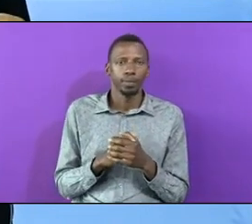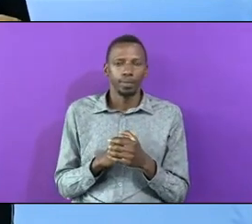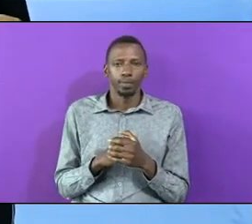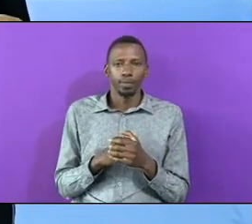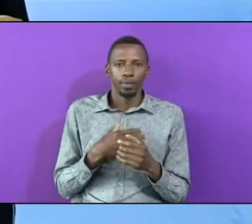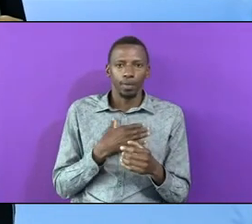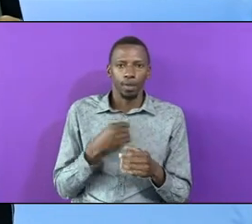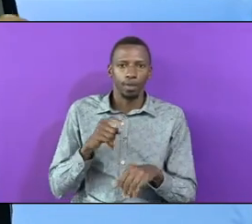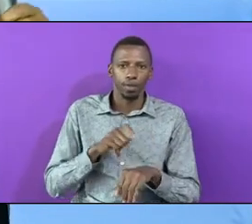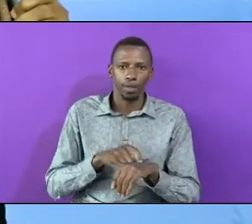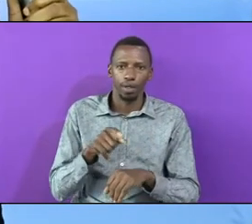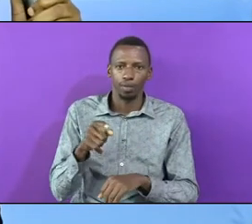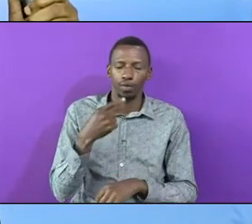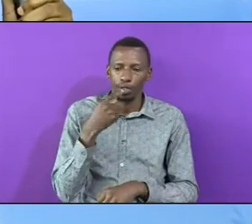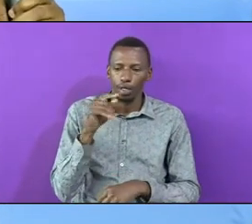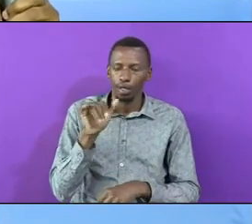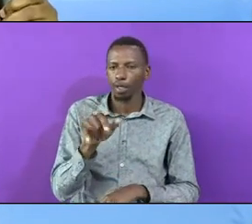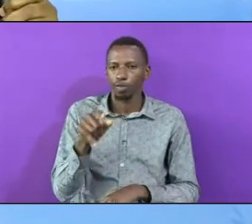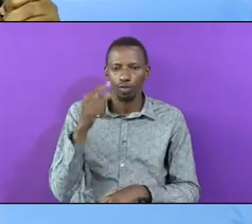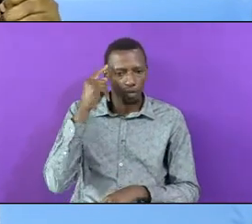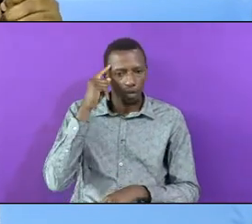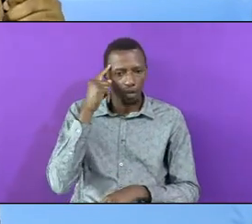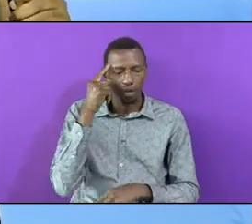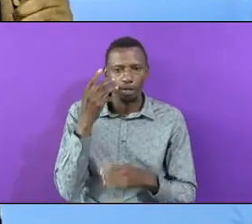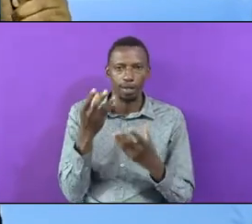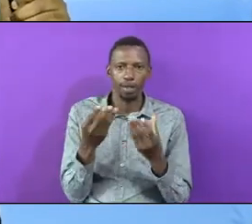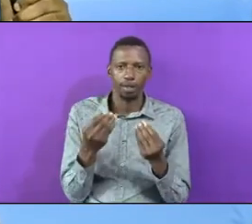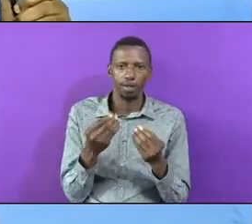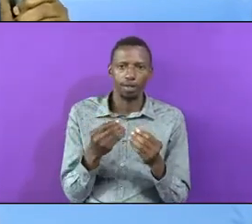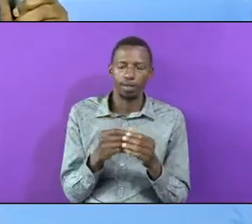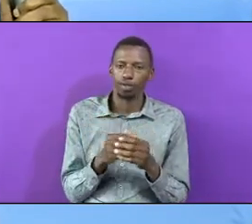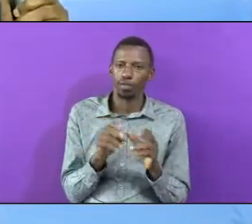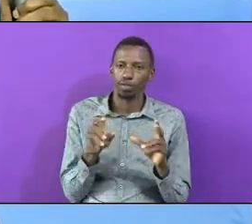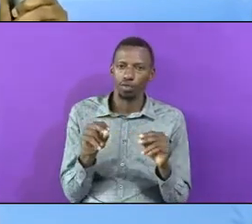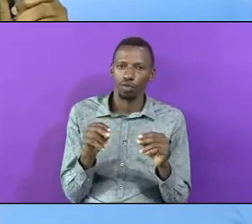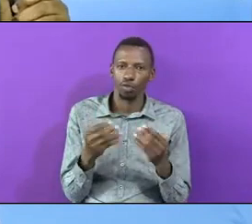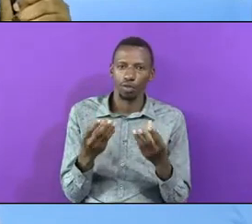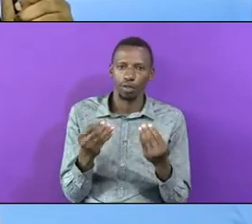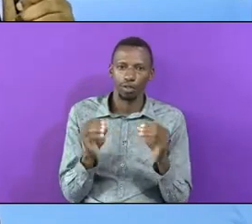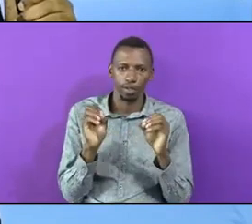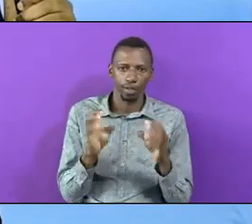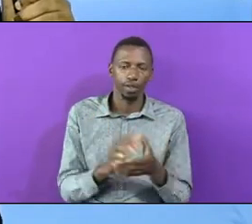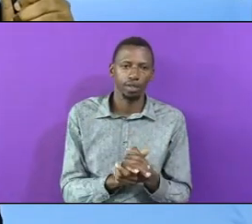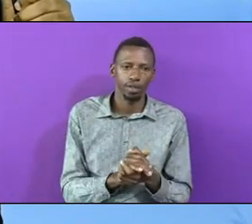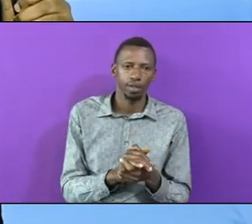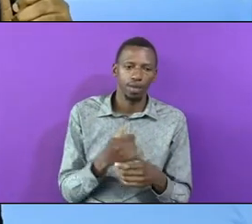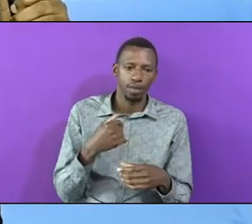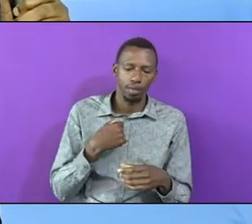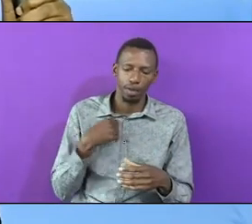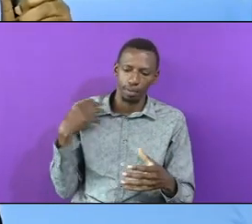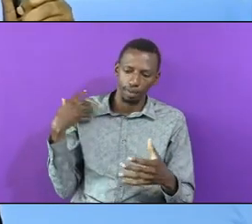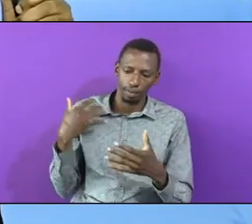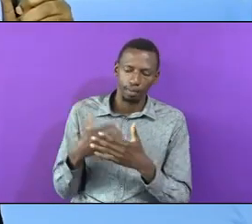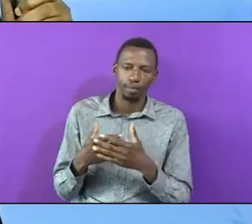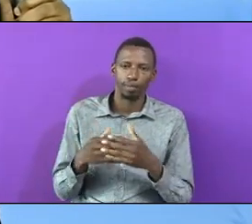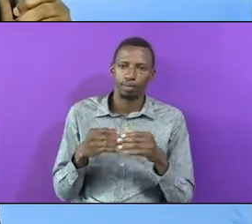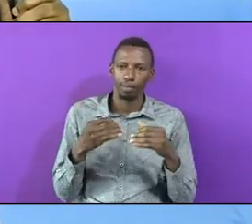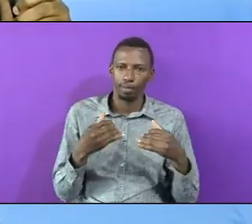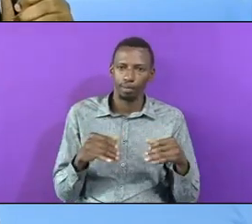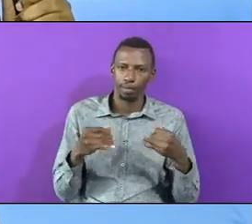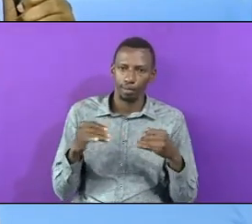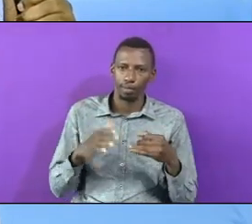And When You Say That You Think It Is Easy It Is Not Easy I Been Trying My Jerusalem